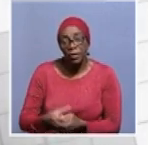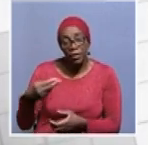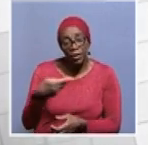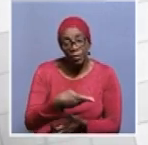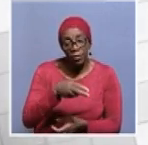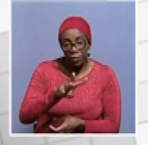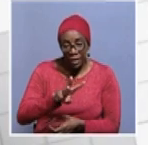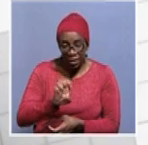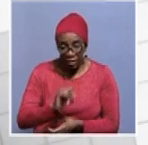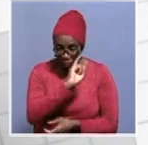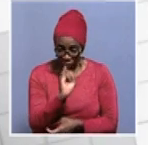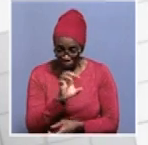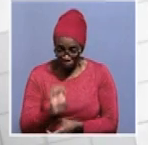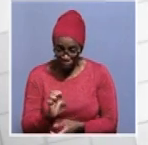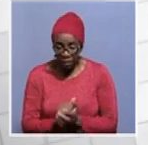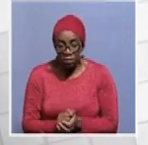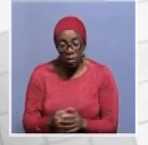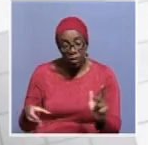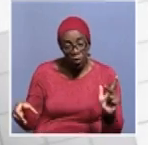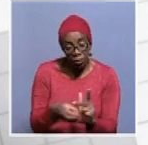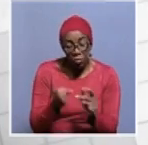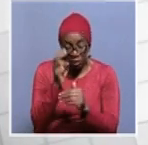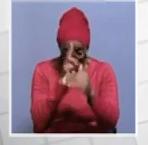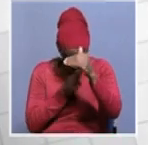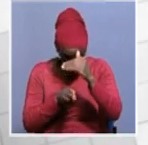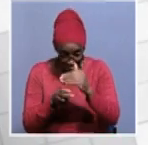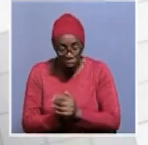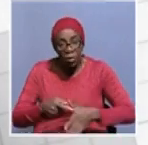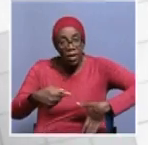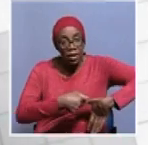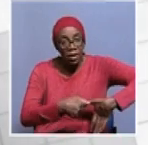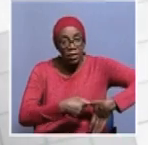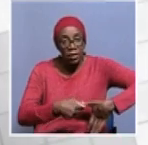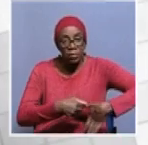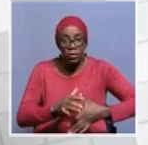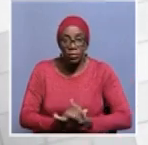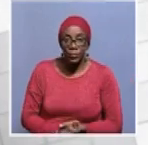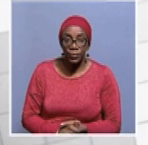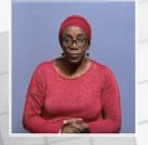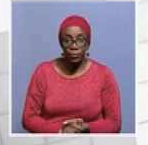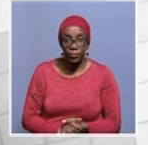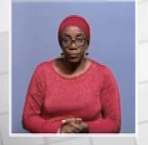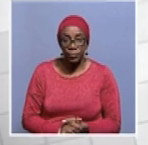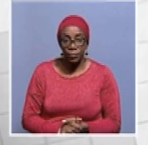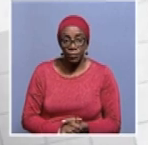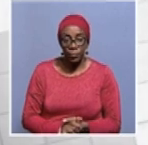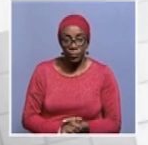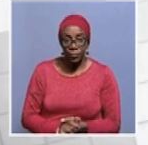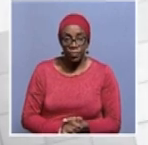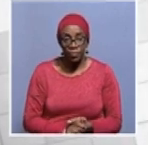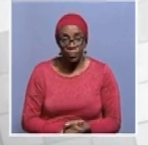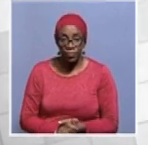of proceedings are going to be mr finasiku kawuku mr mudaveti